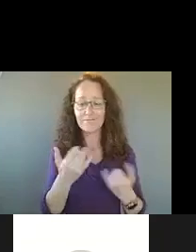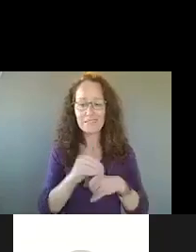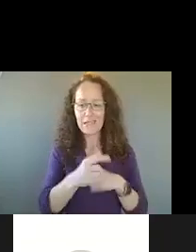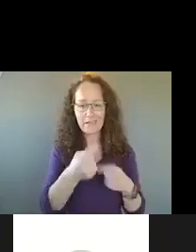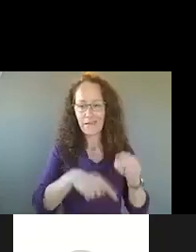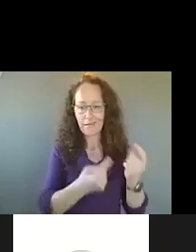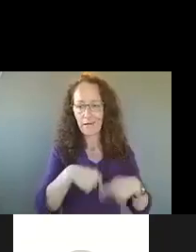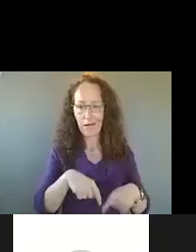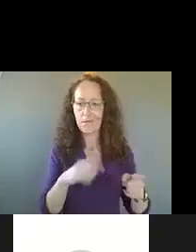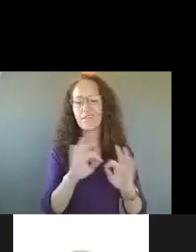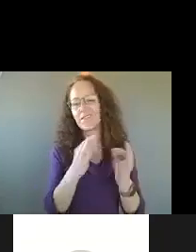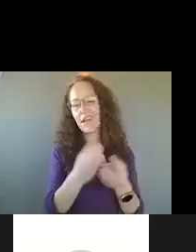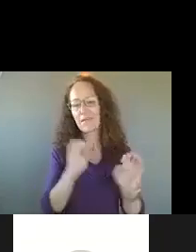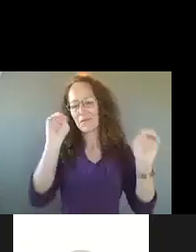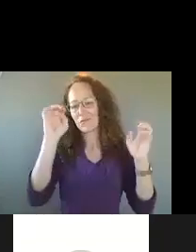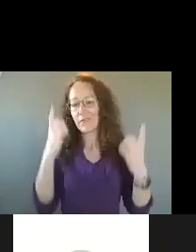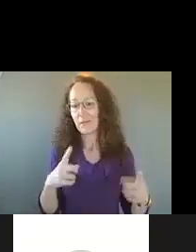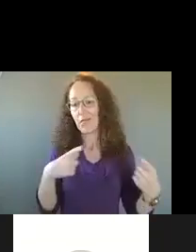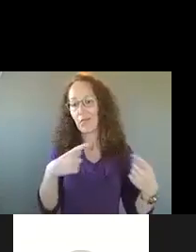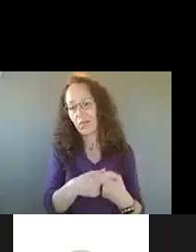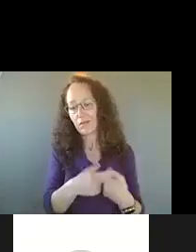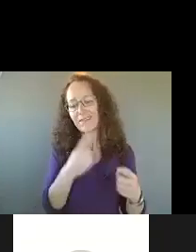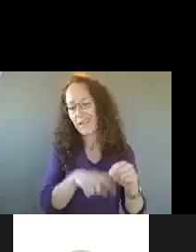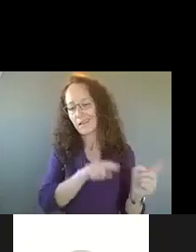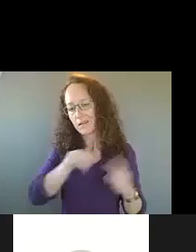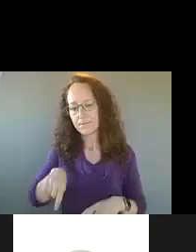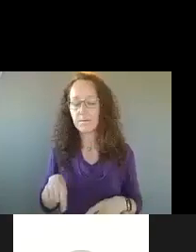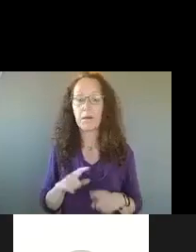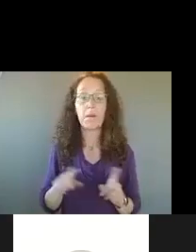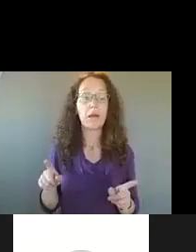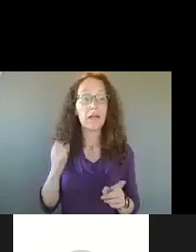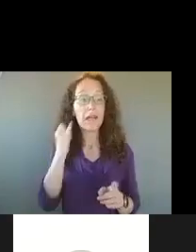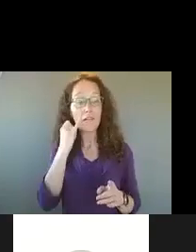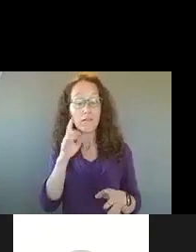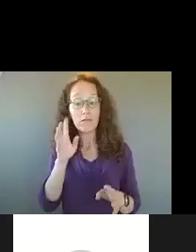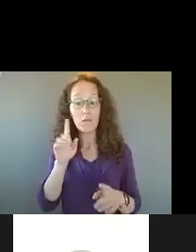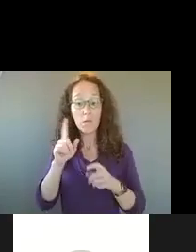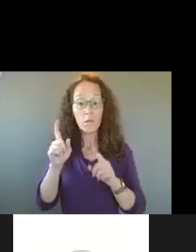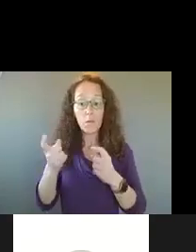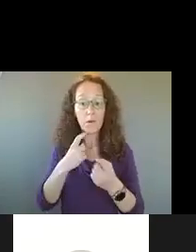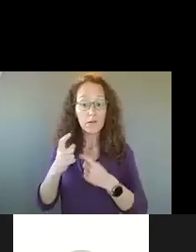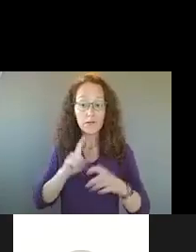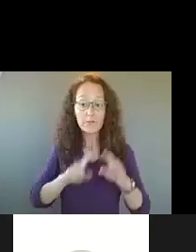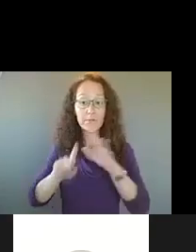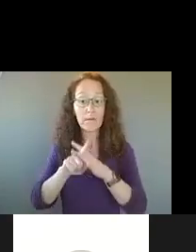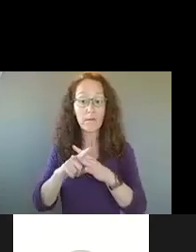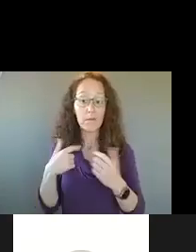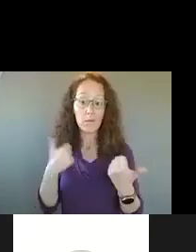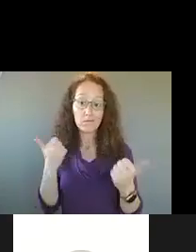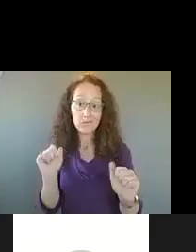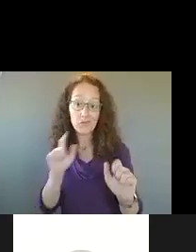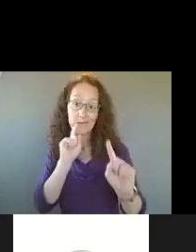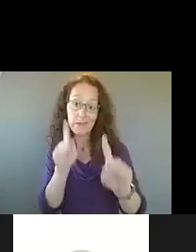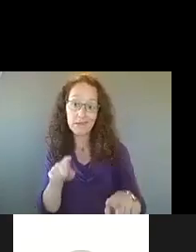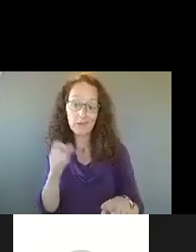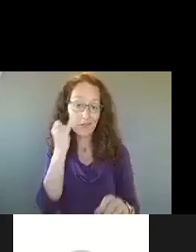able to be here. So we are happy to answer questions as they come up as we are able. But just know that we won't